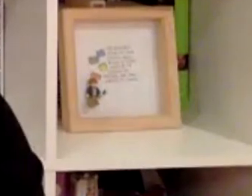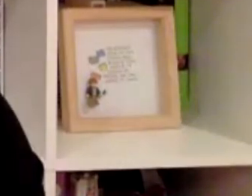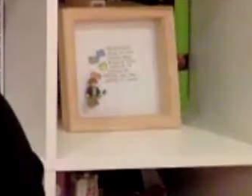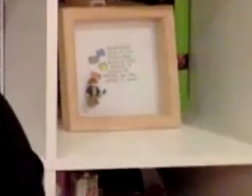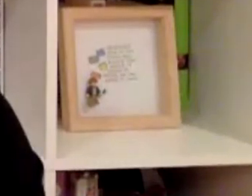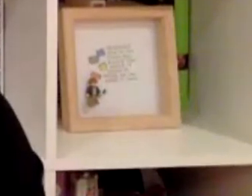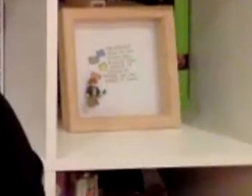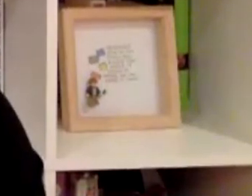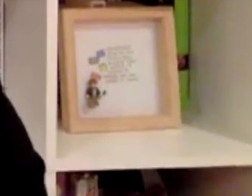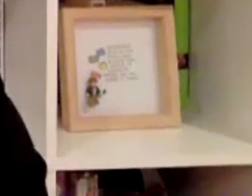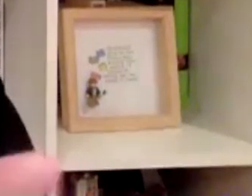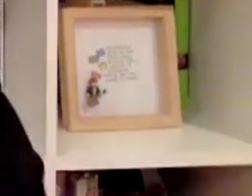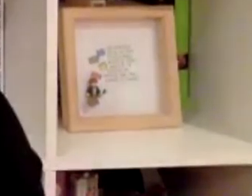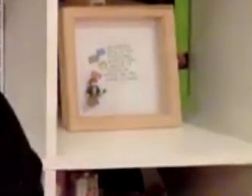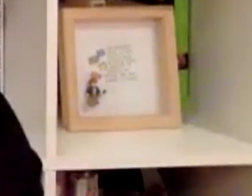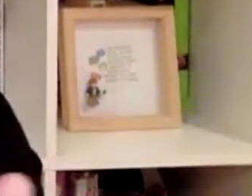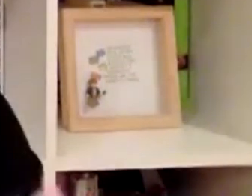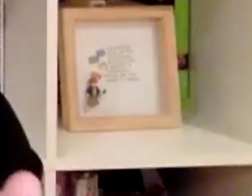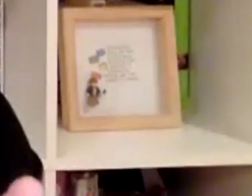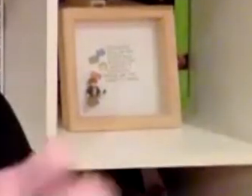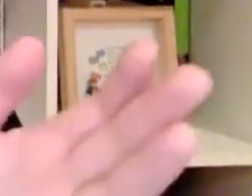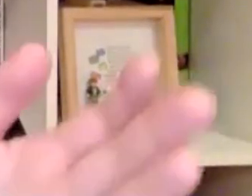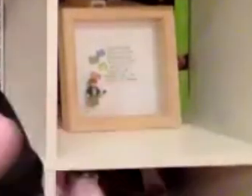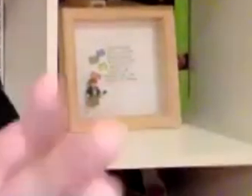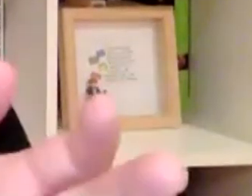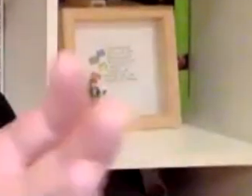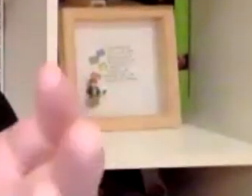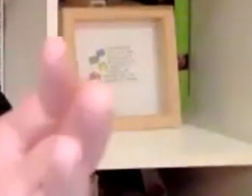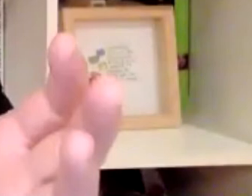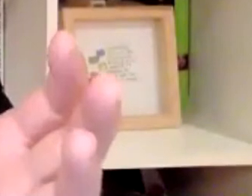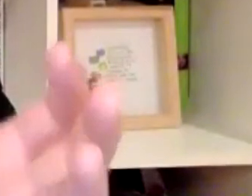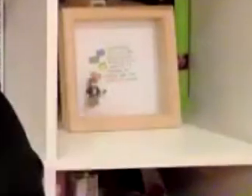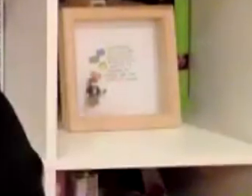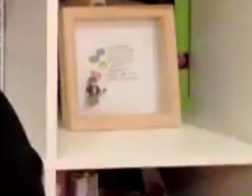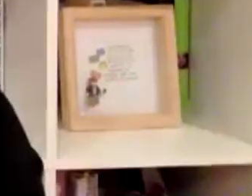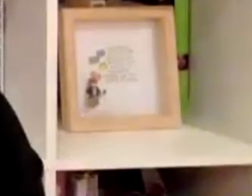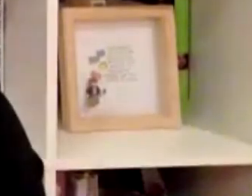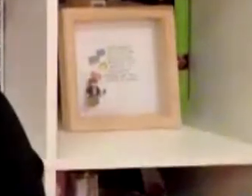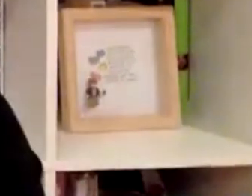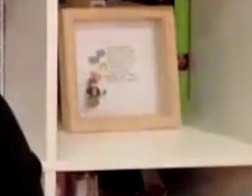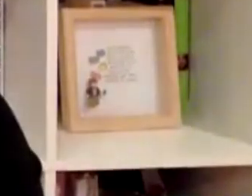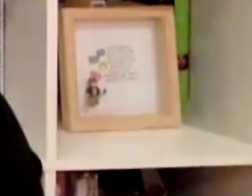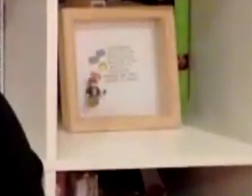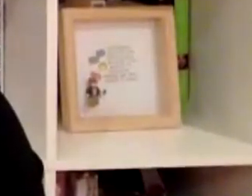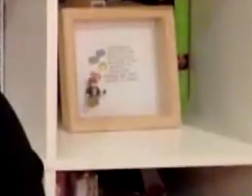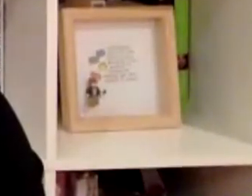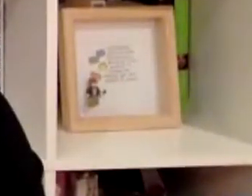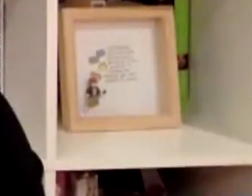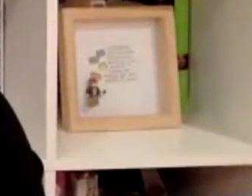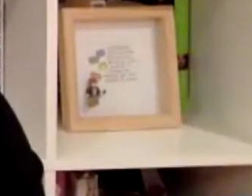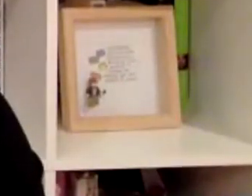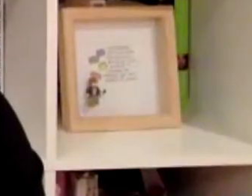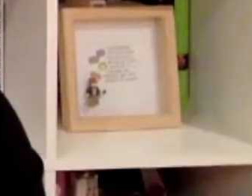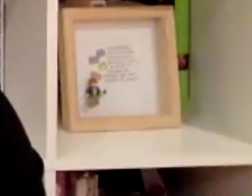been amazing ever since and then for tommy we went through the same thing and tommy i actually thought he would go to mainstream school